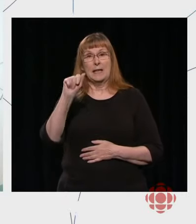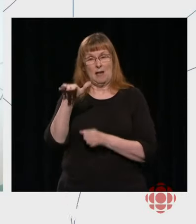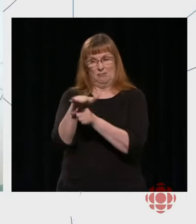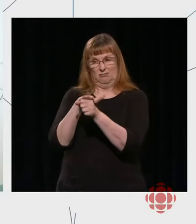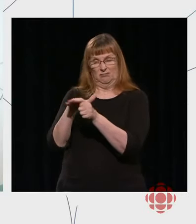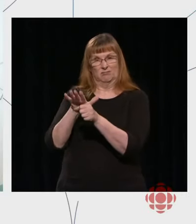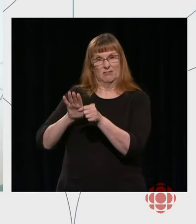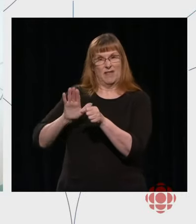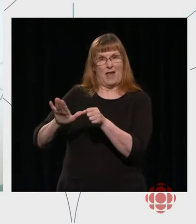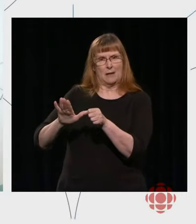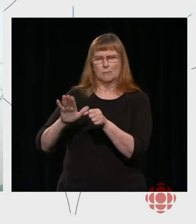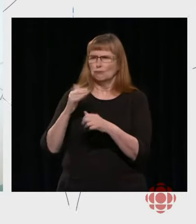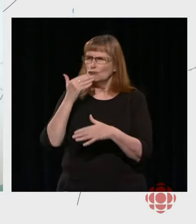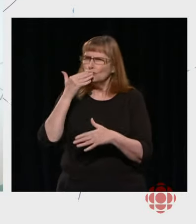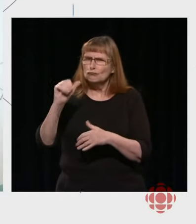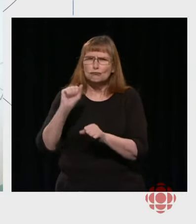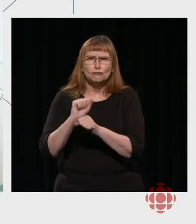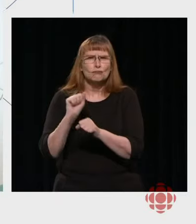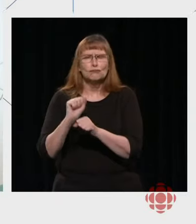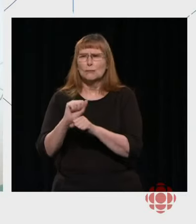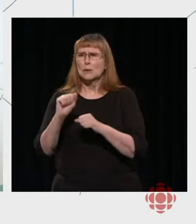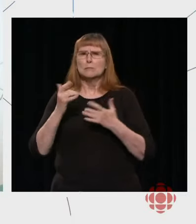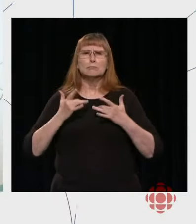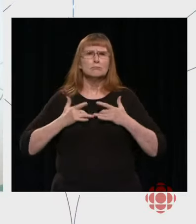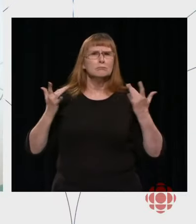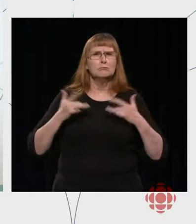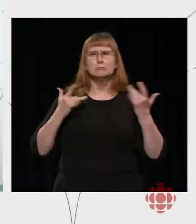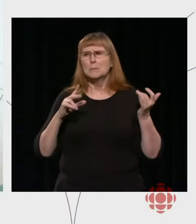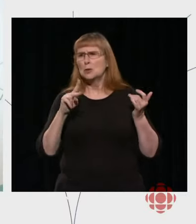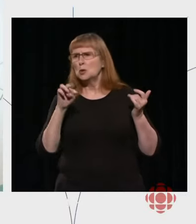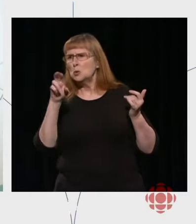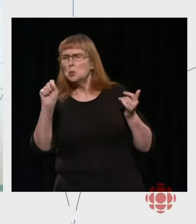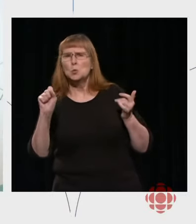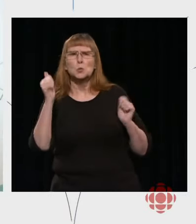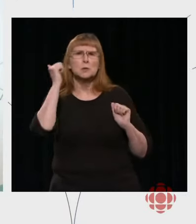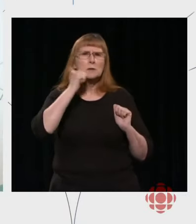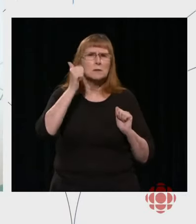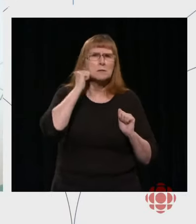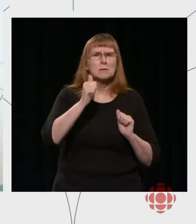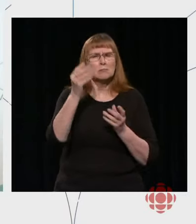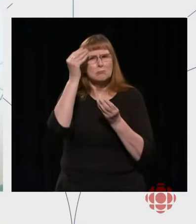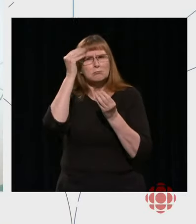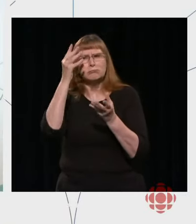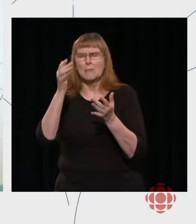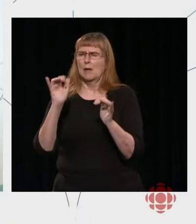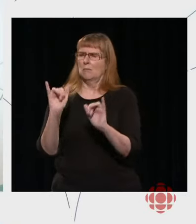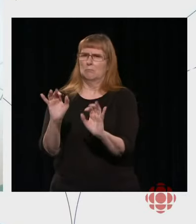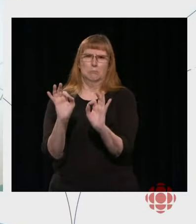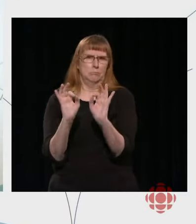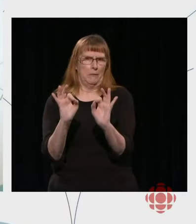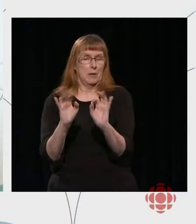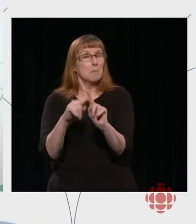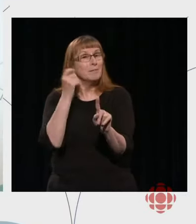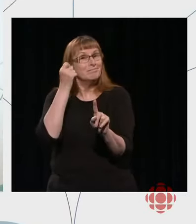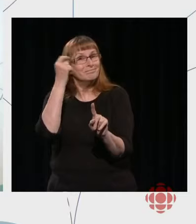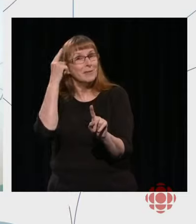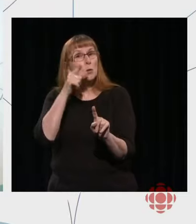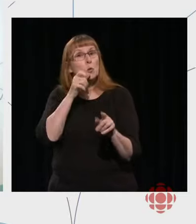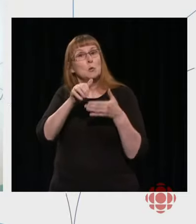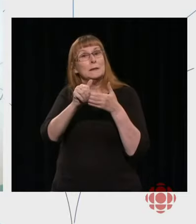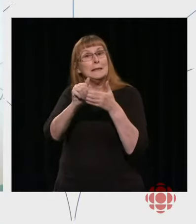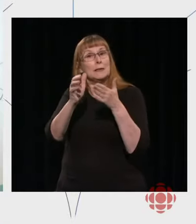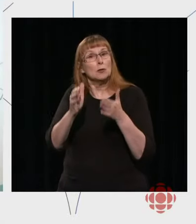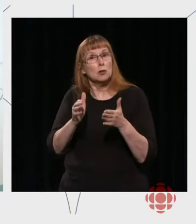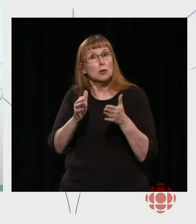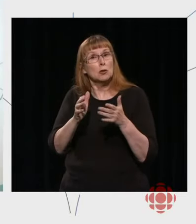give us pertinent information on a daily basis. In Acadia, we have leaders, some are retired, and many